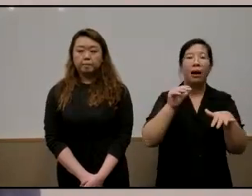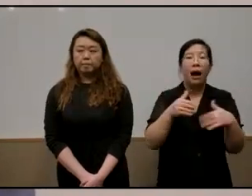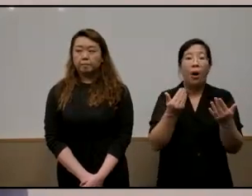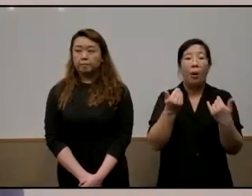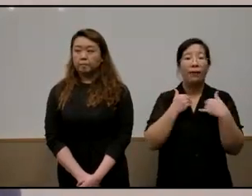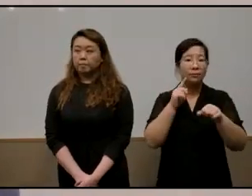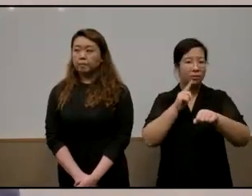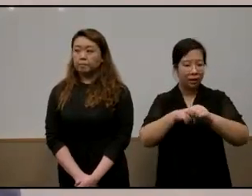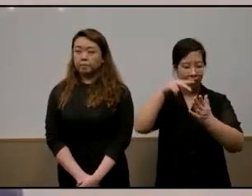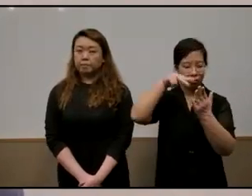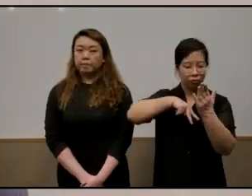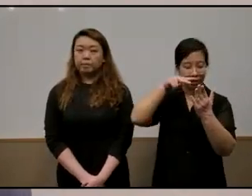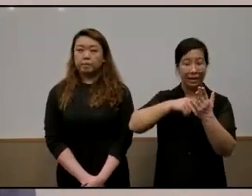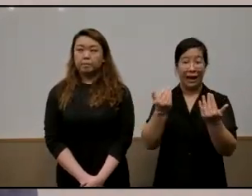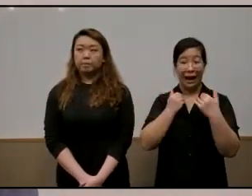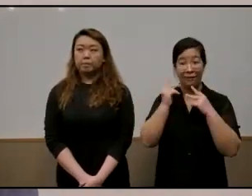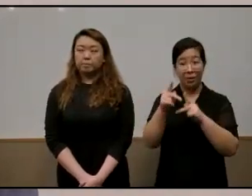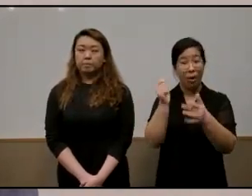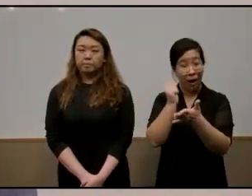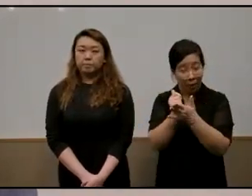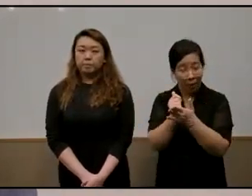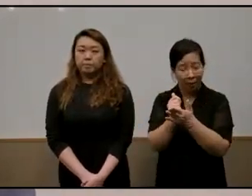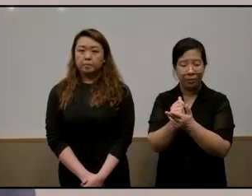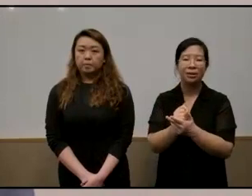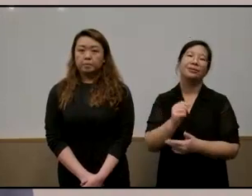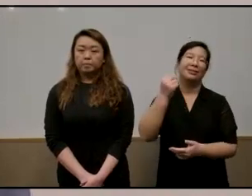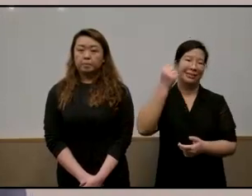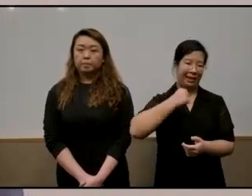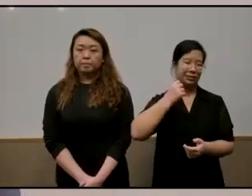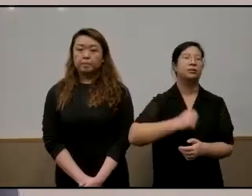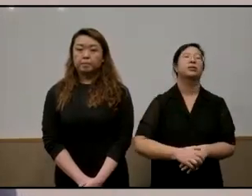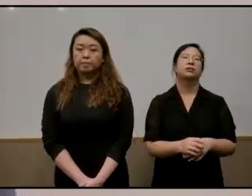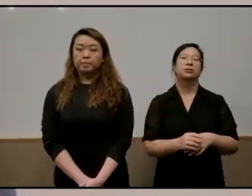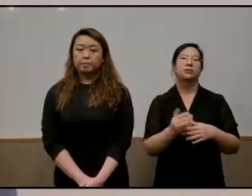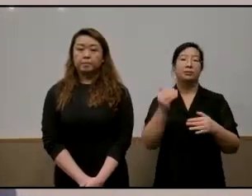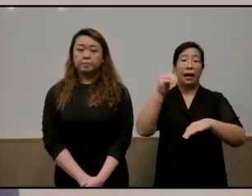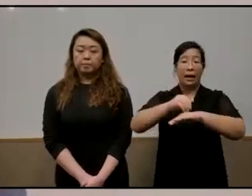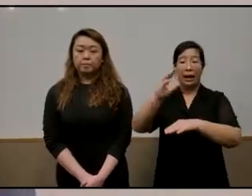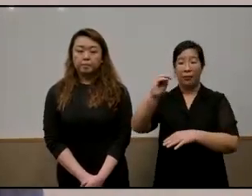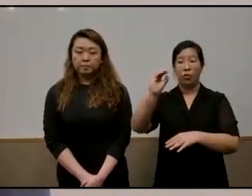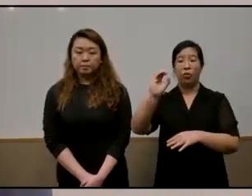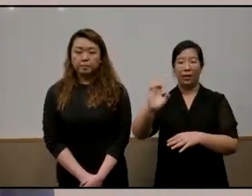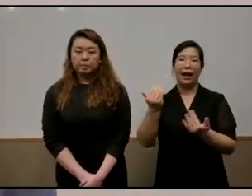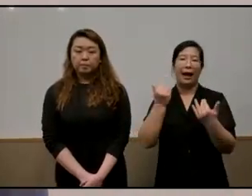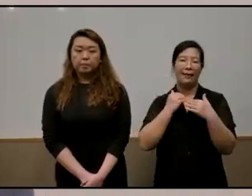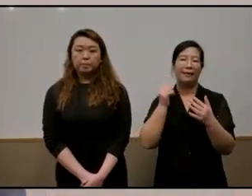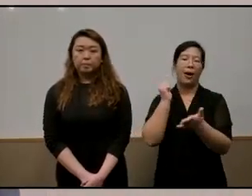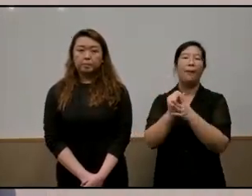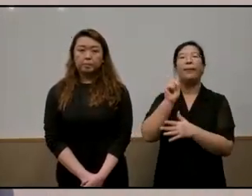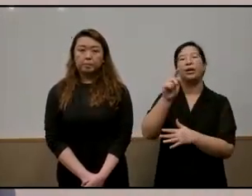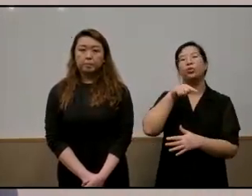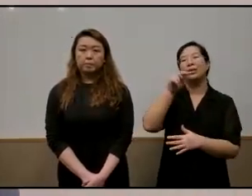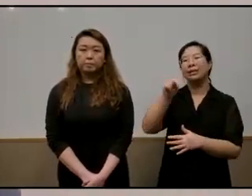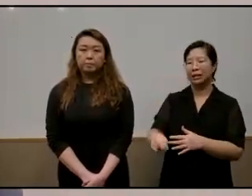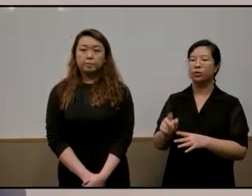isn't there someone to help you the answer is yes you know at moe there are people who will help you but first you got to get to moe hq and go and